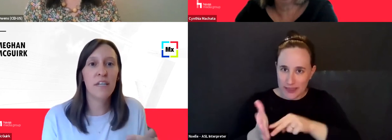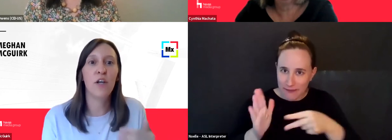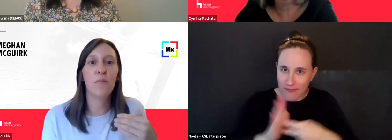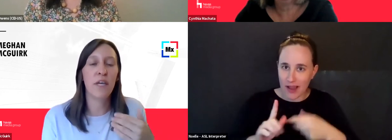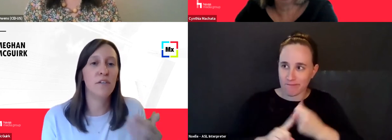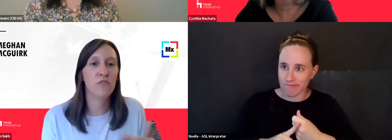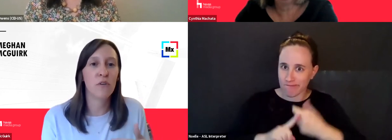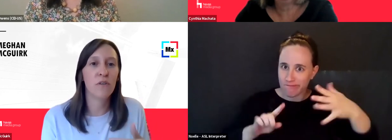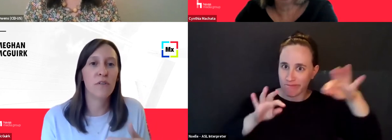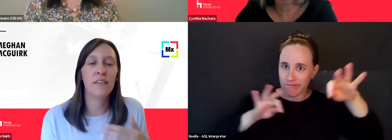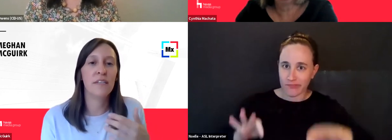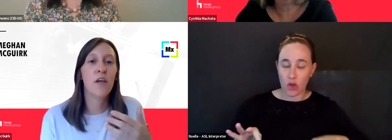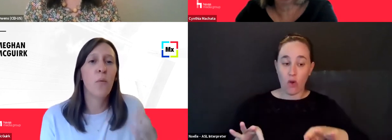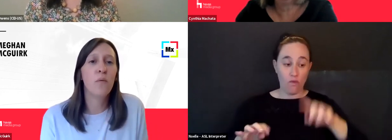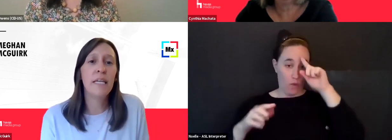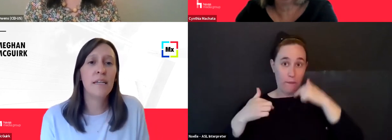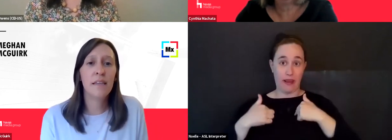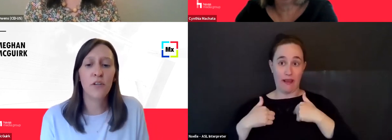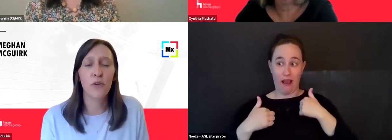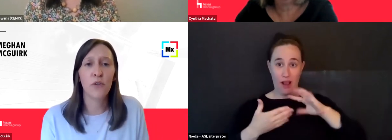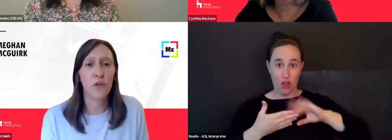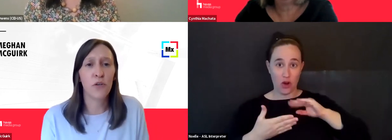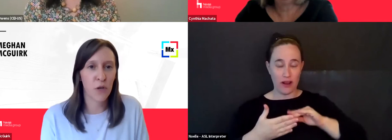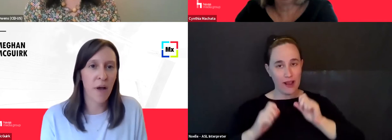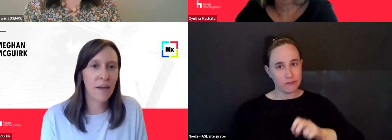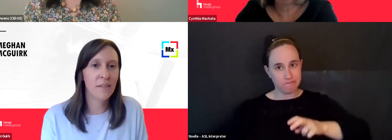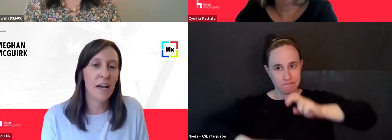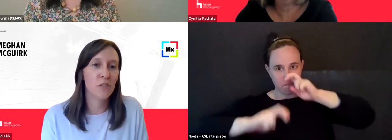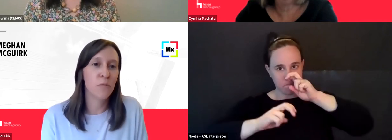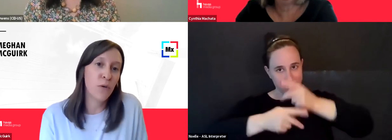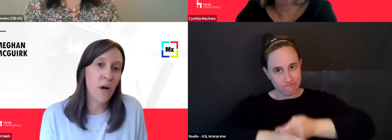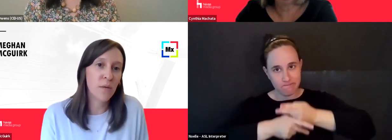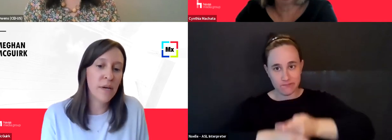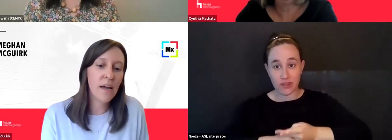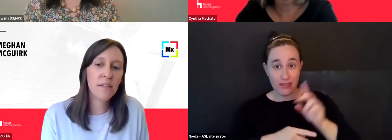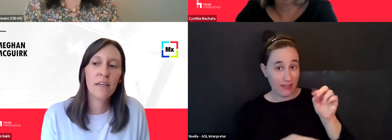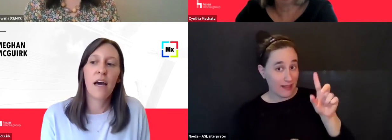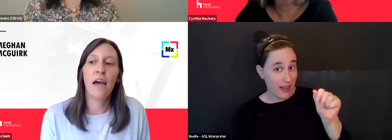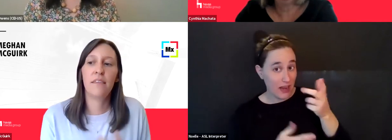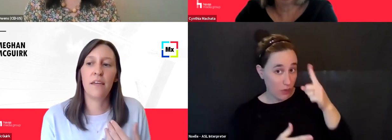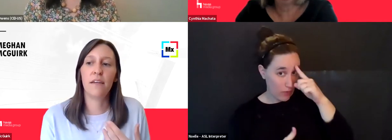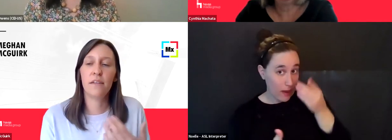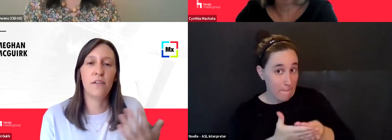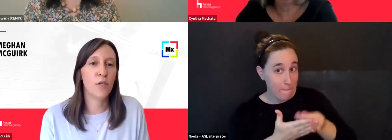diligent in making sure that the data that you're, you think you're buying is actually what you want to buy. I think, you know,